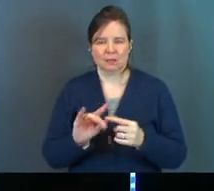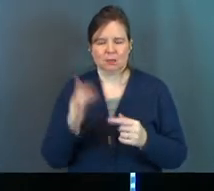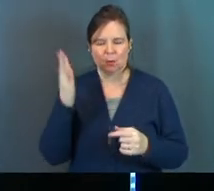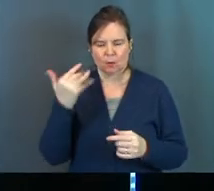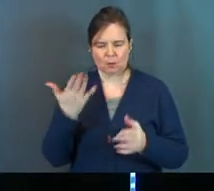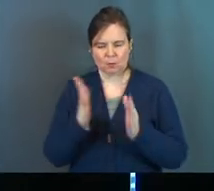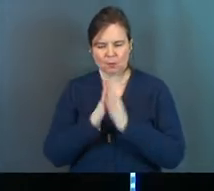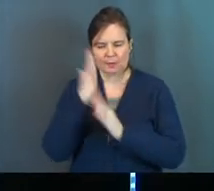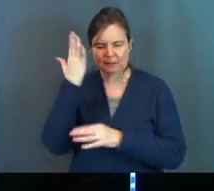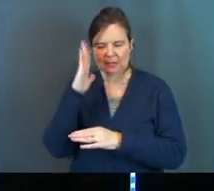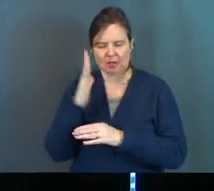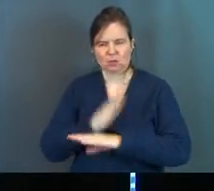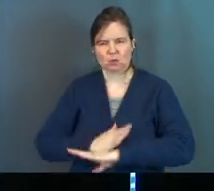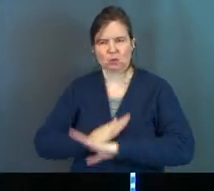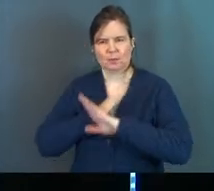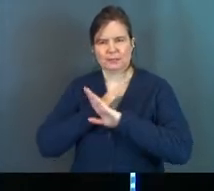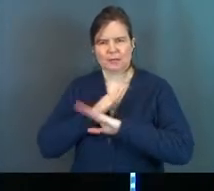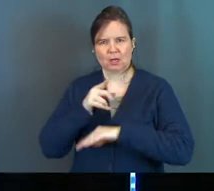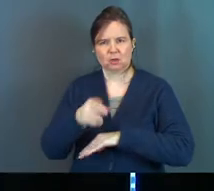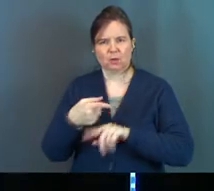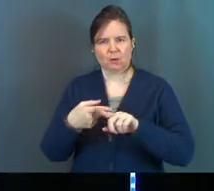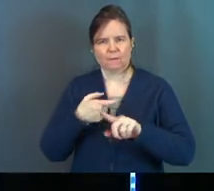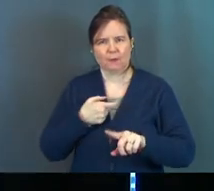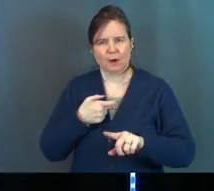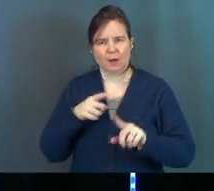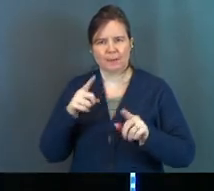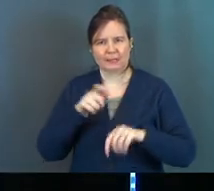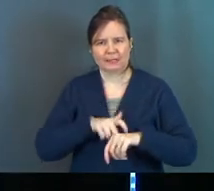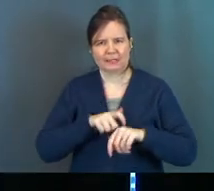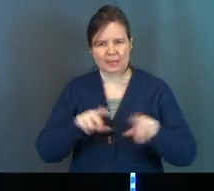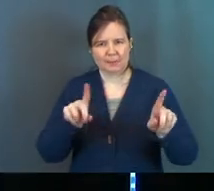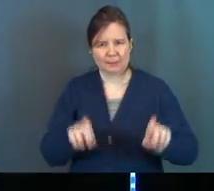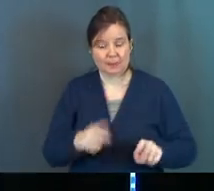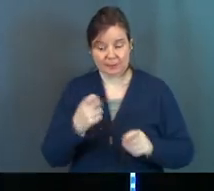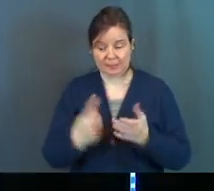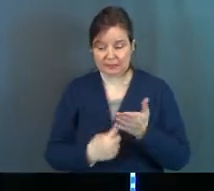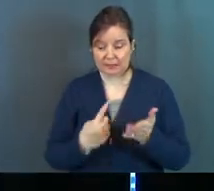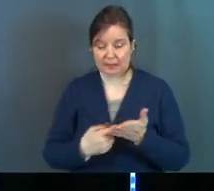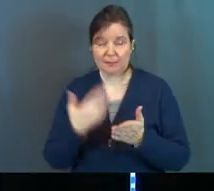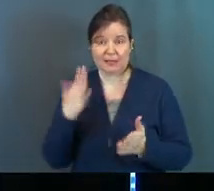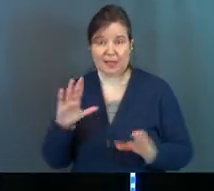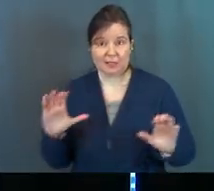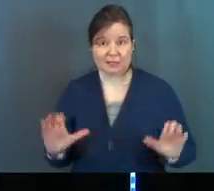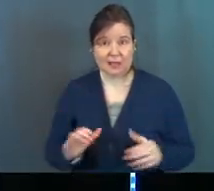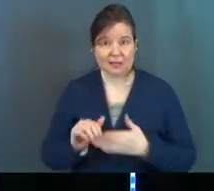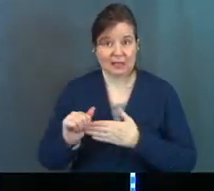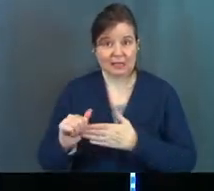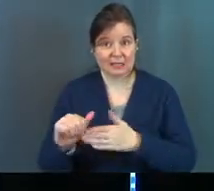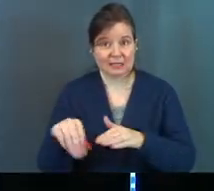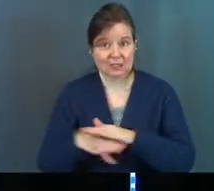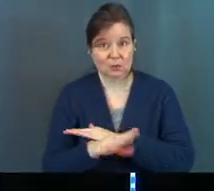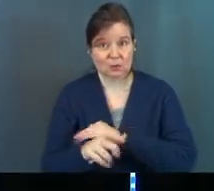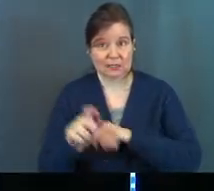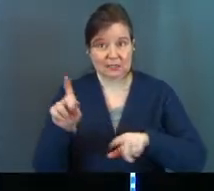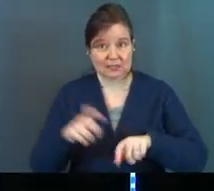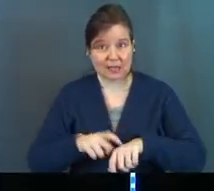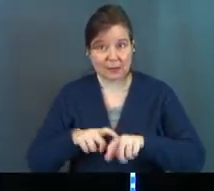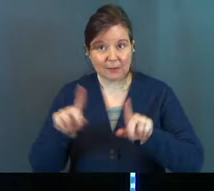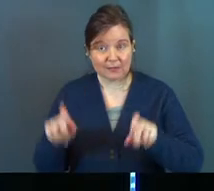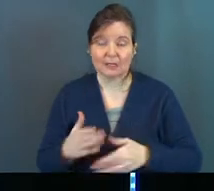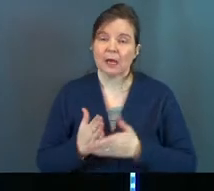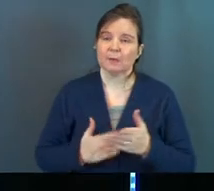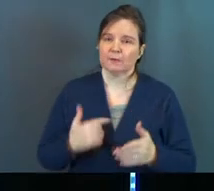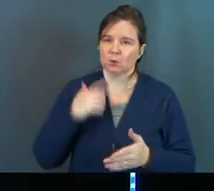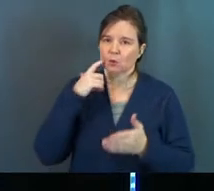Why would you ask God to protect you from the time of testing? Because sometimes God does lead us into the time of testing.